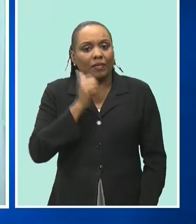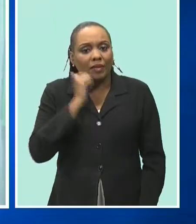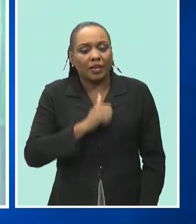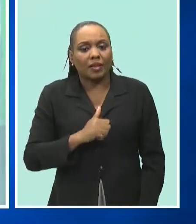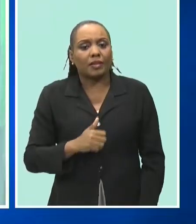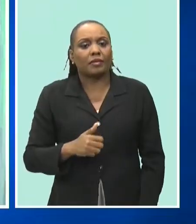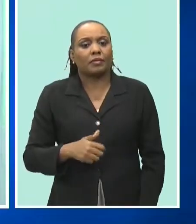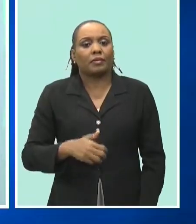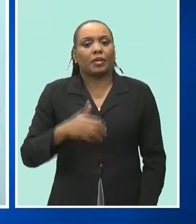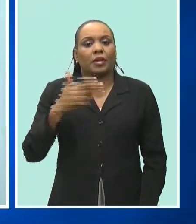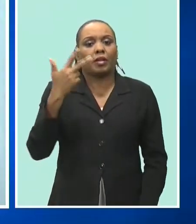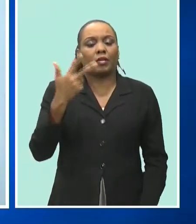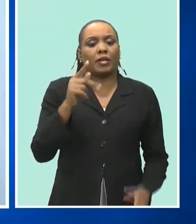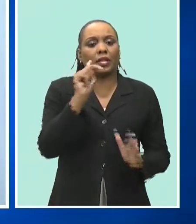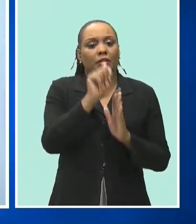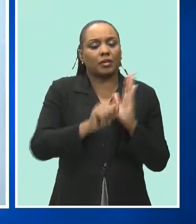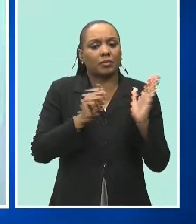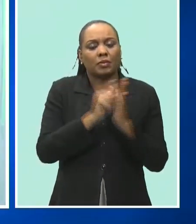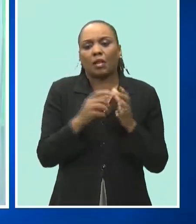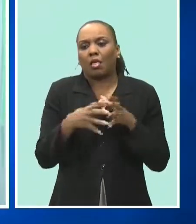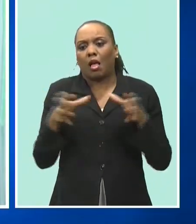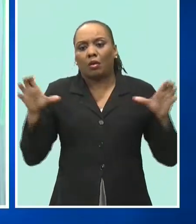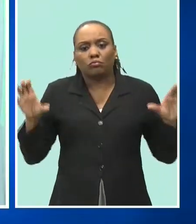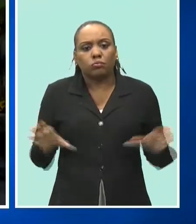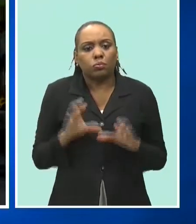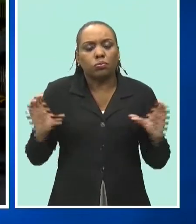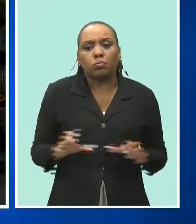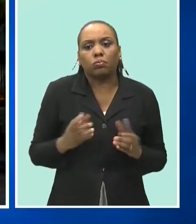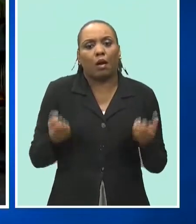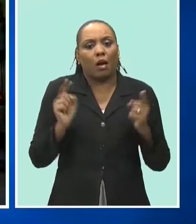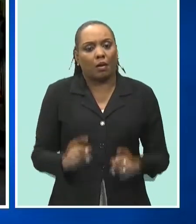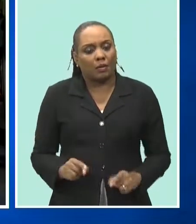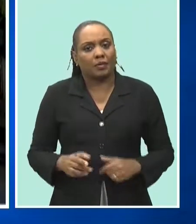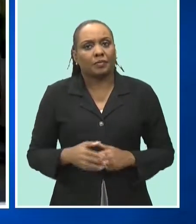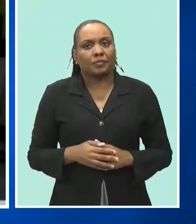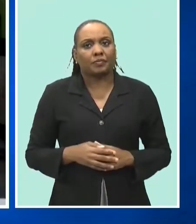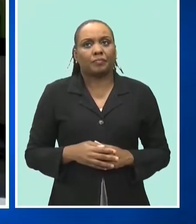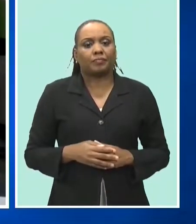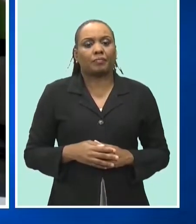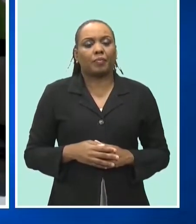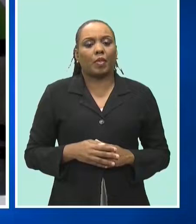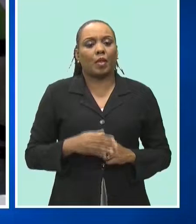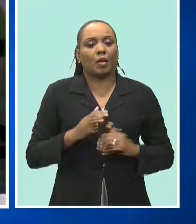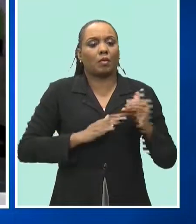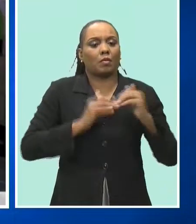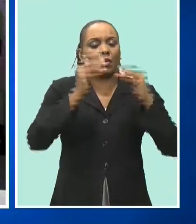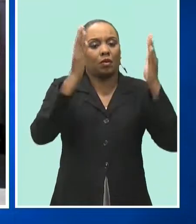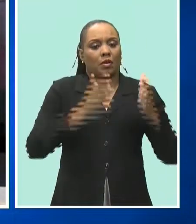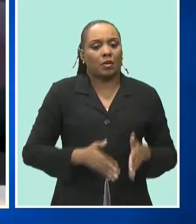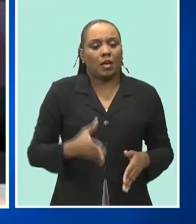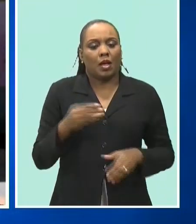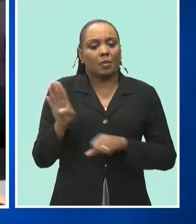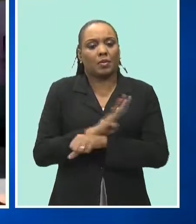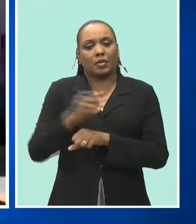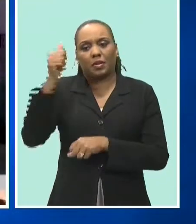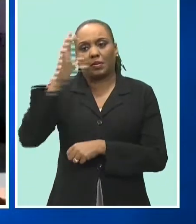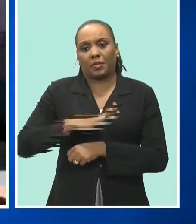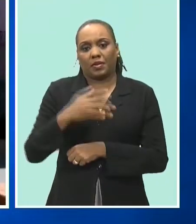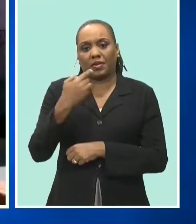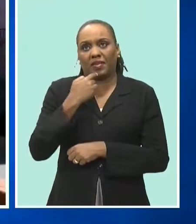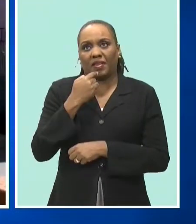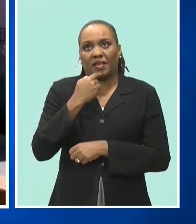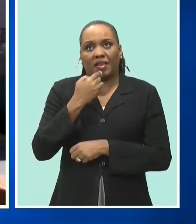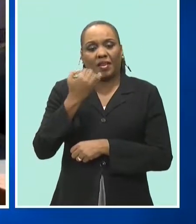three terms then we have a lot of activity in the town architect and businessman larry warren believes the return of